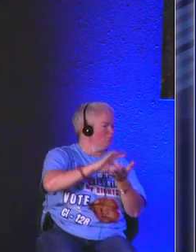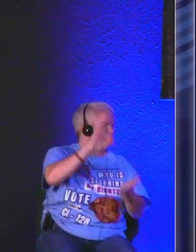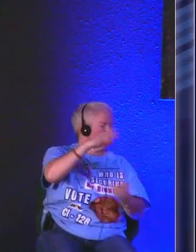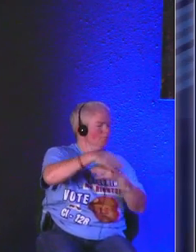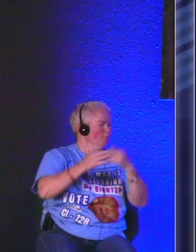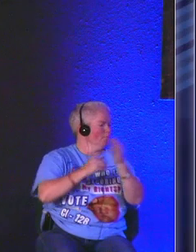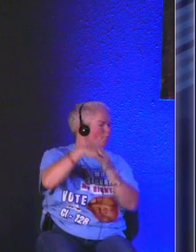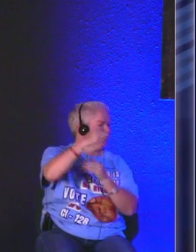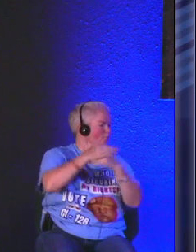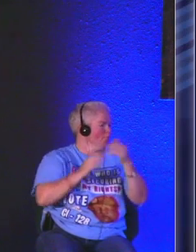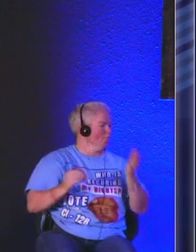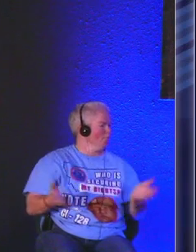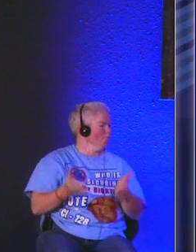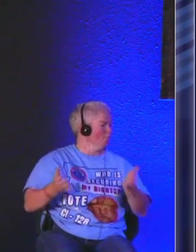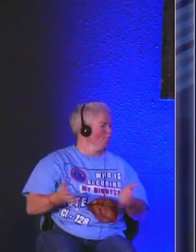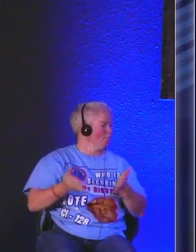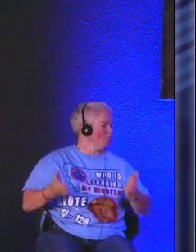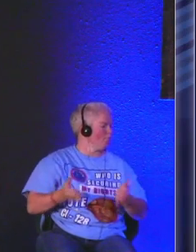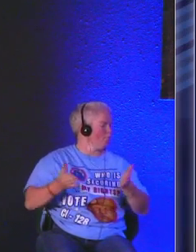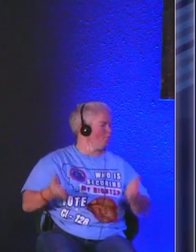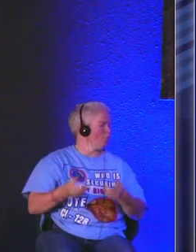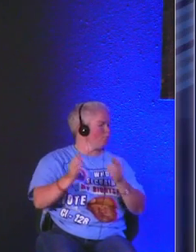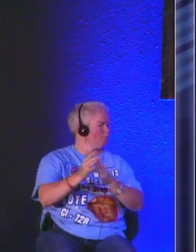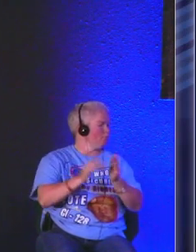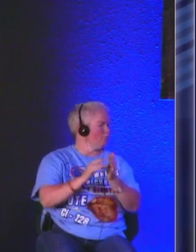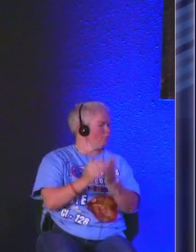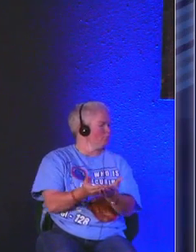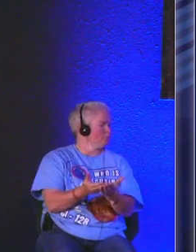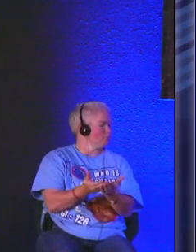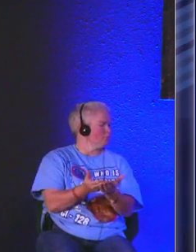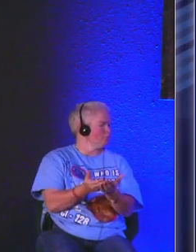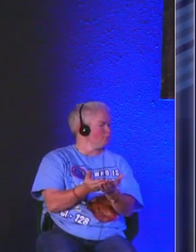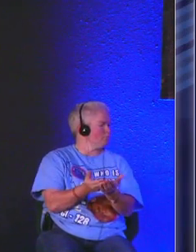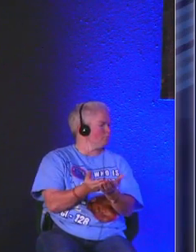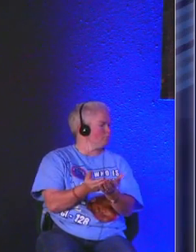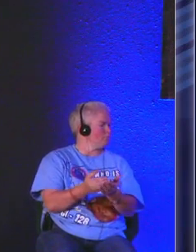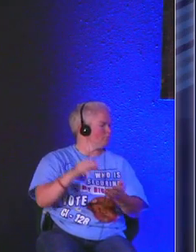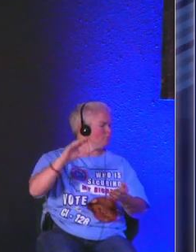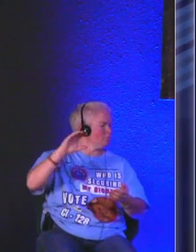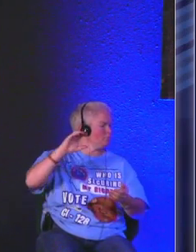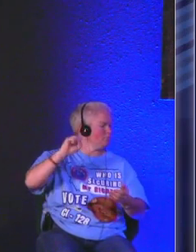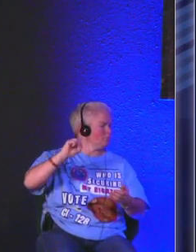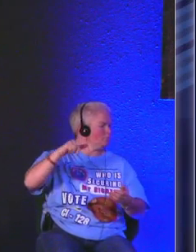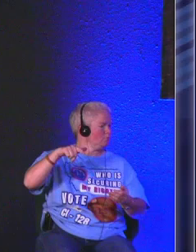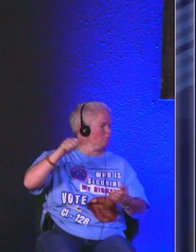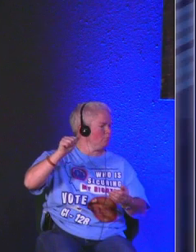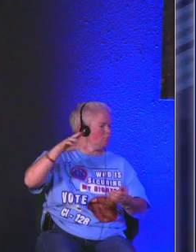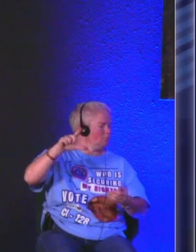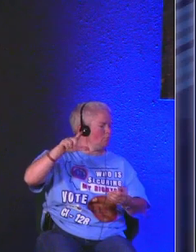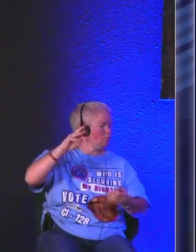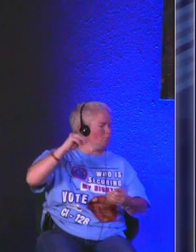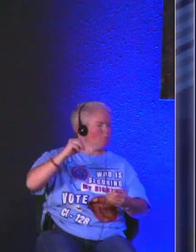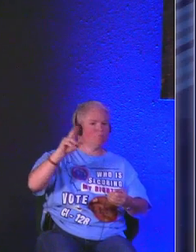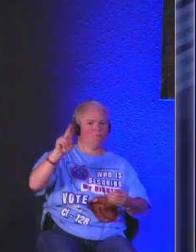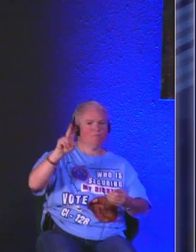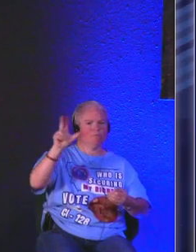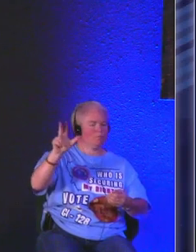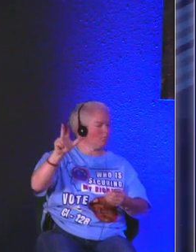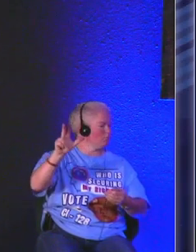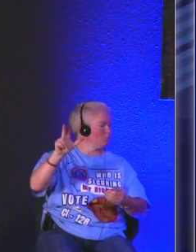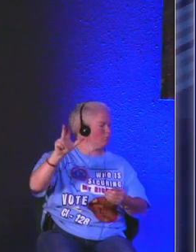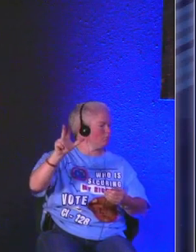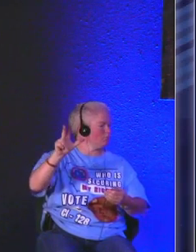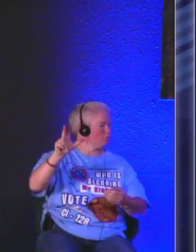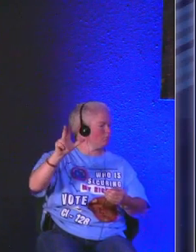comfort and encouragement in scripture and Psalm 23 is one of the most